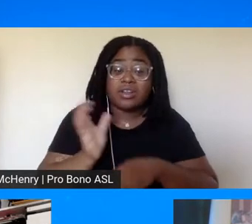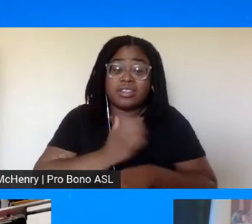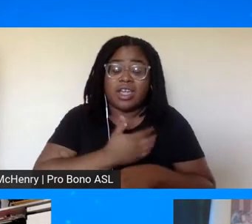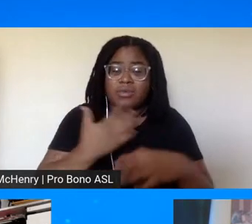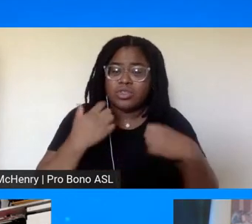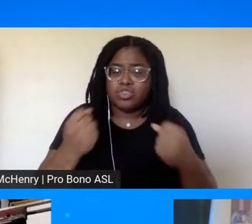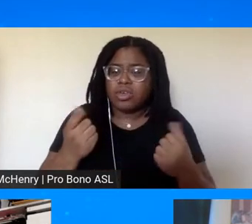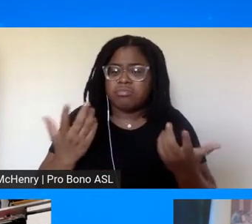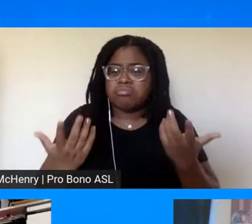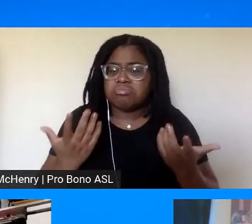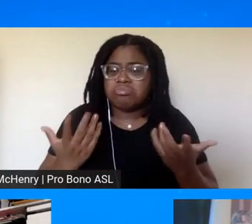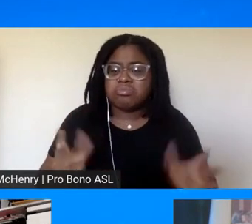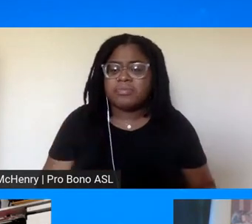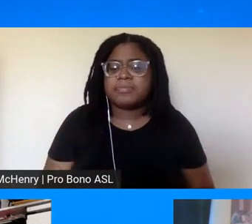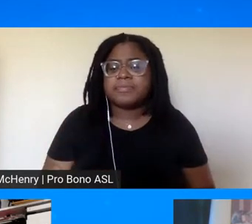King?